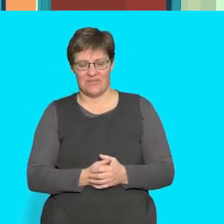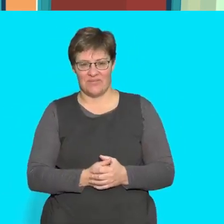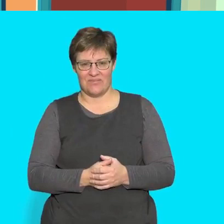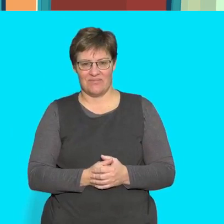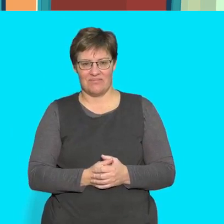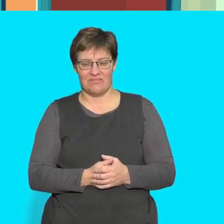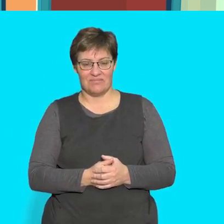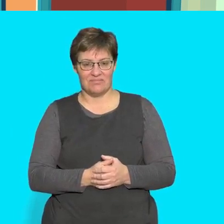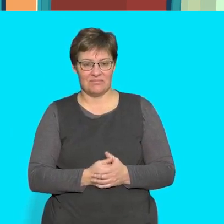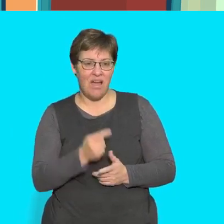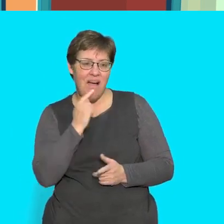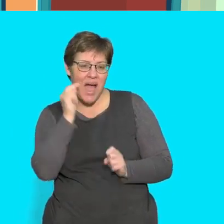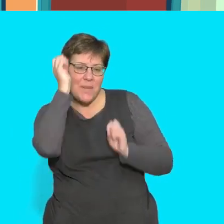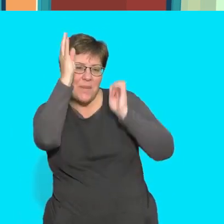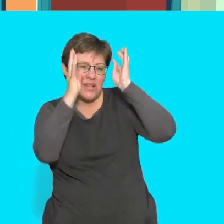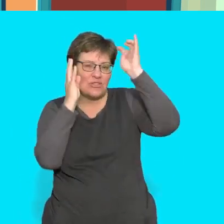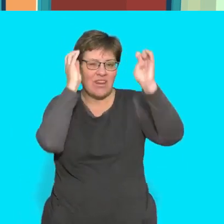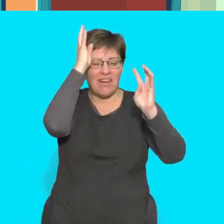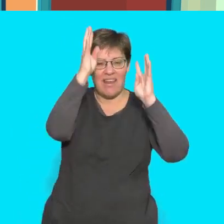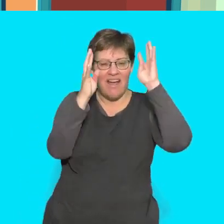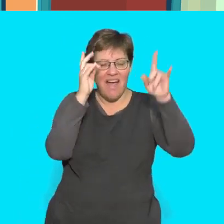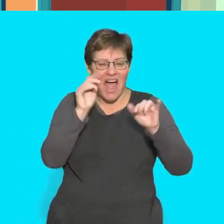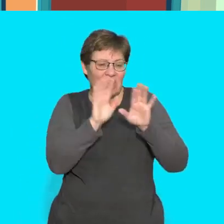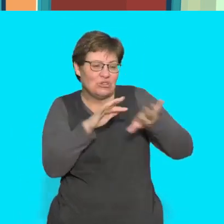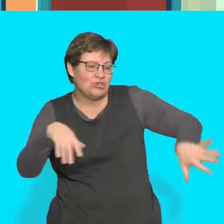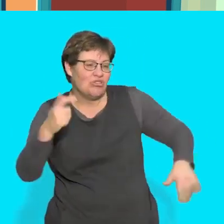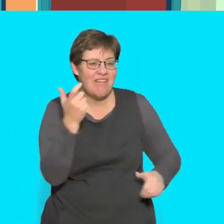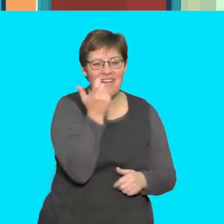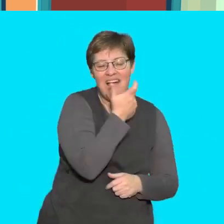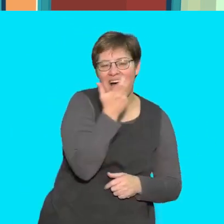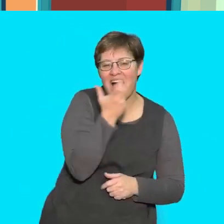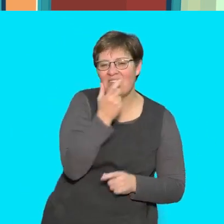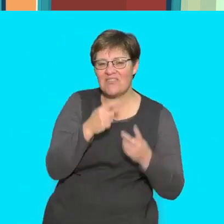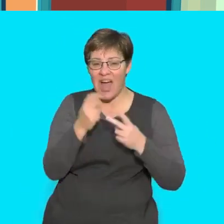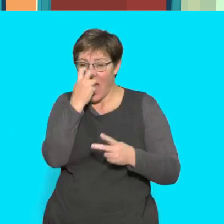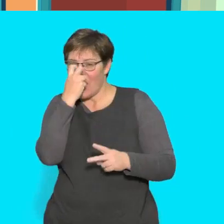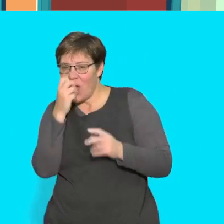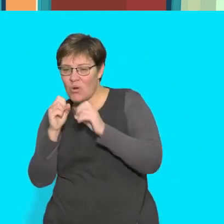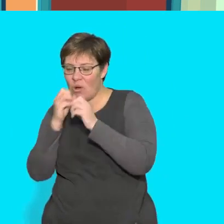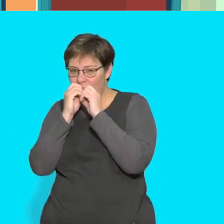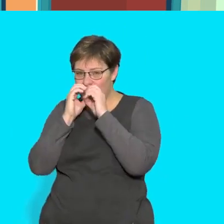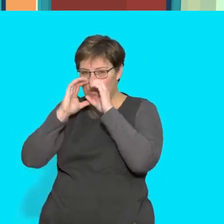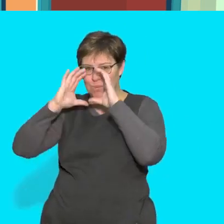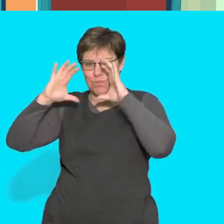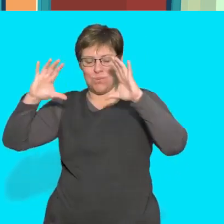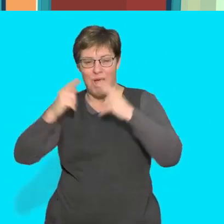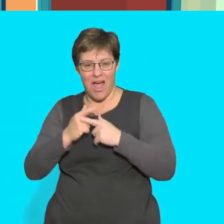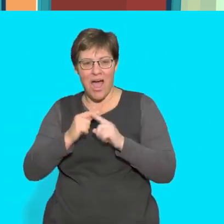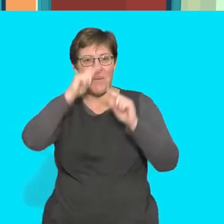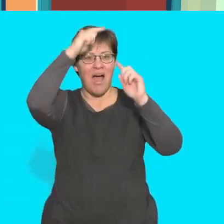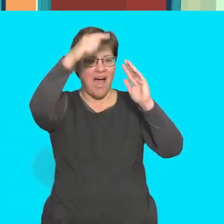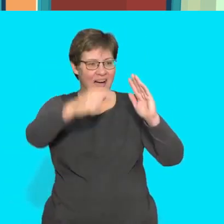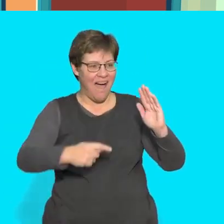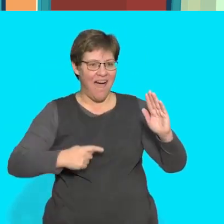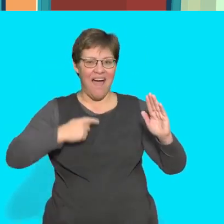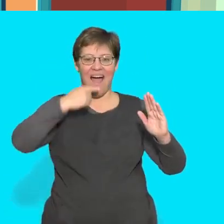listen and imagine the children are laughing some clowns are popping balloons the merry-go-round is